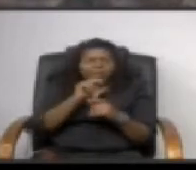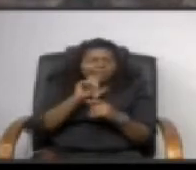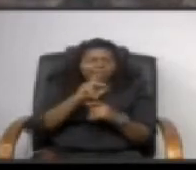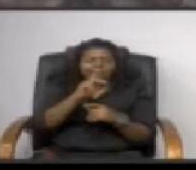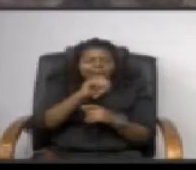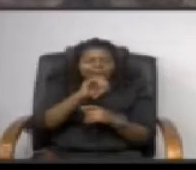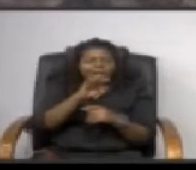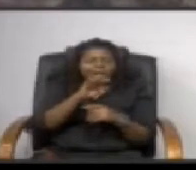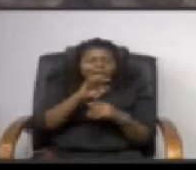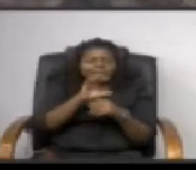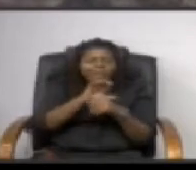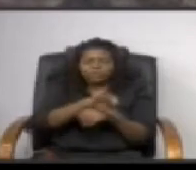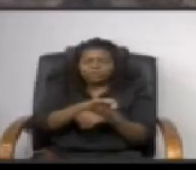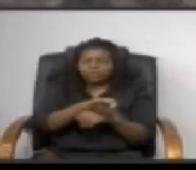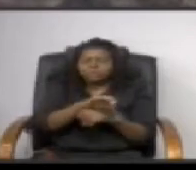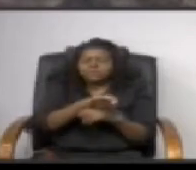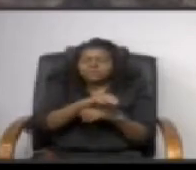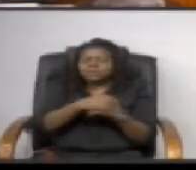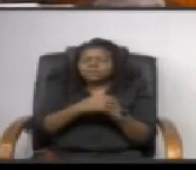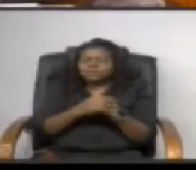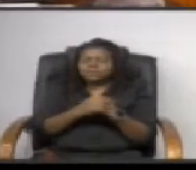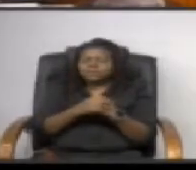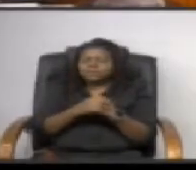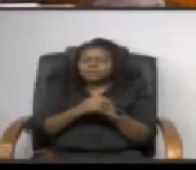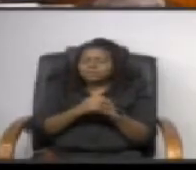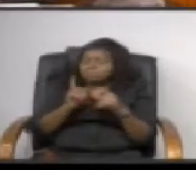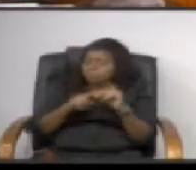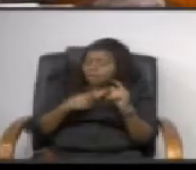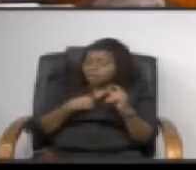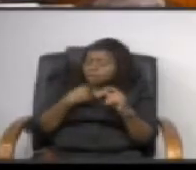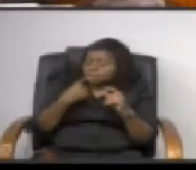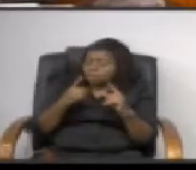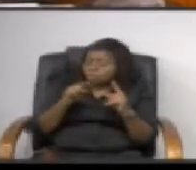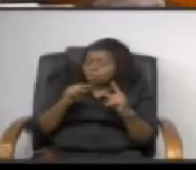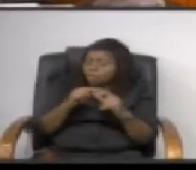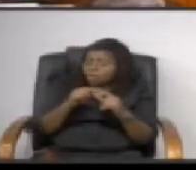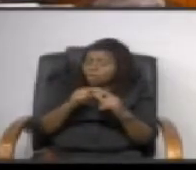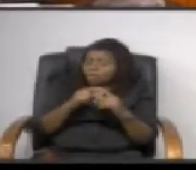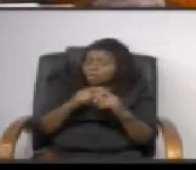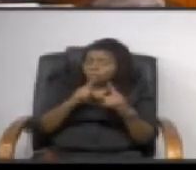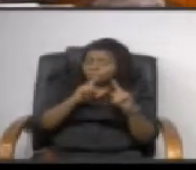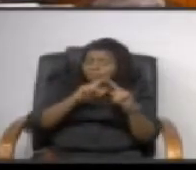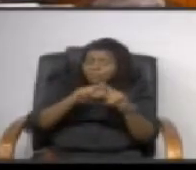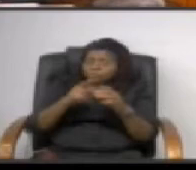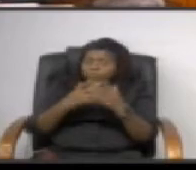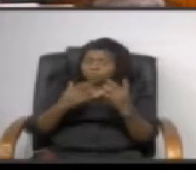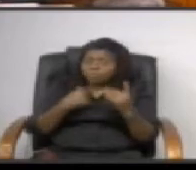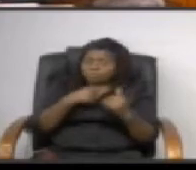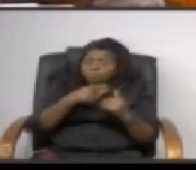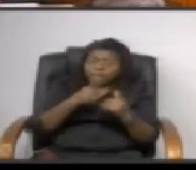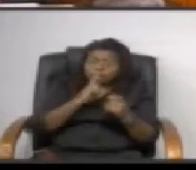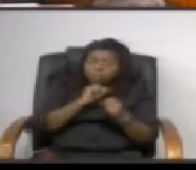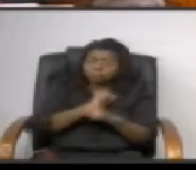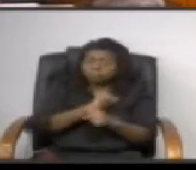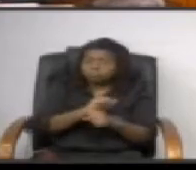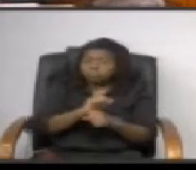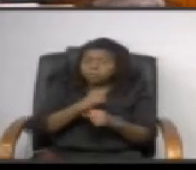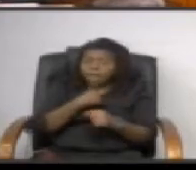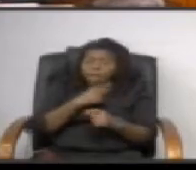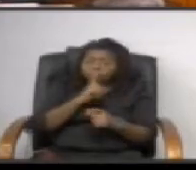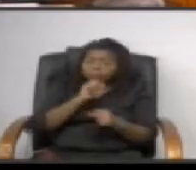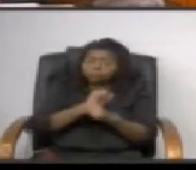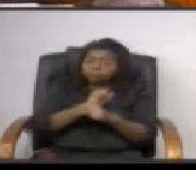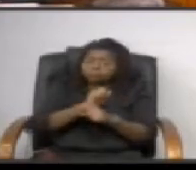sites had but i also can cite actually examples where commission really real hardball up to 120 000 of